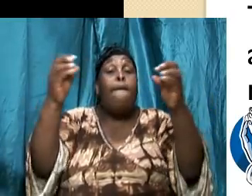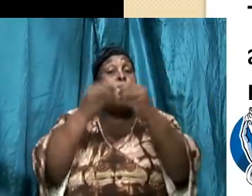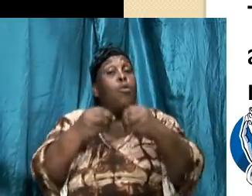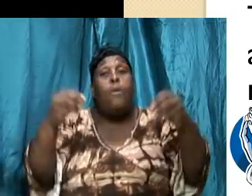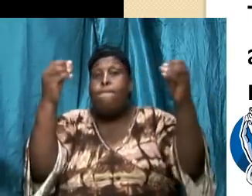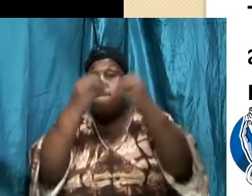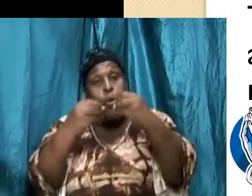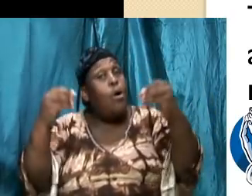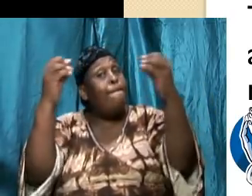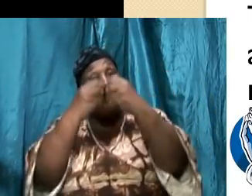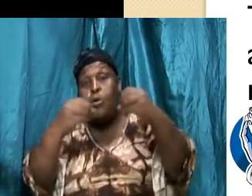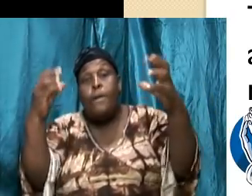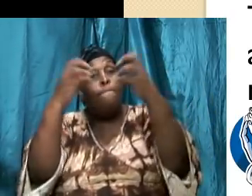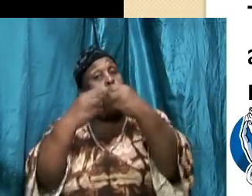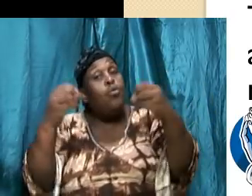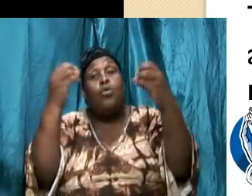Jesus